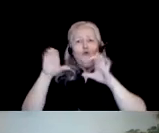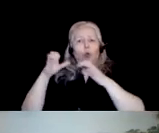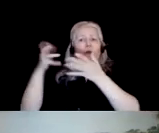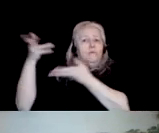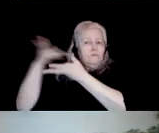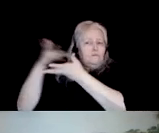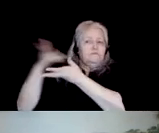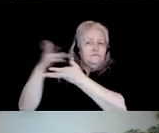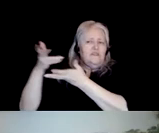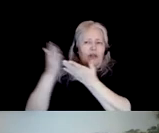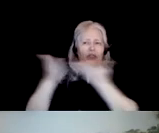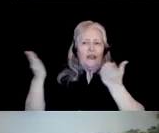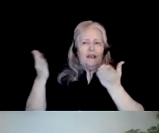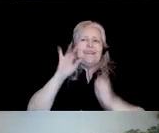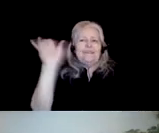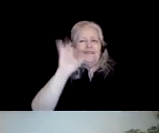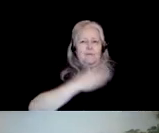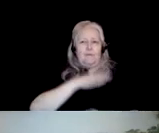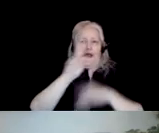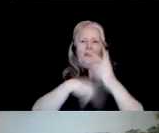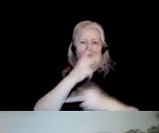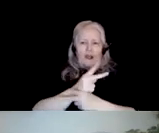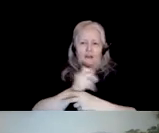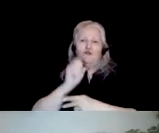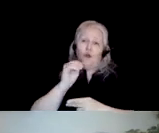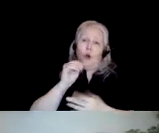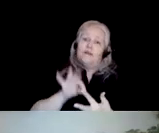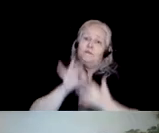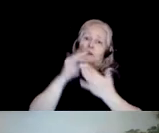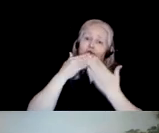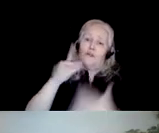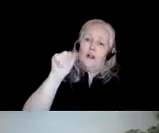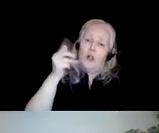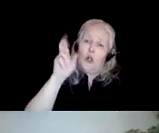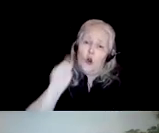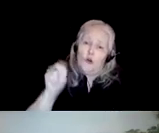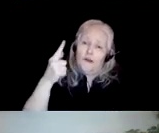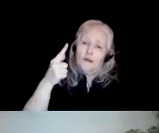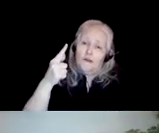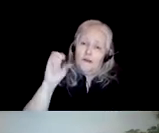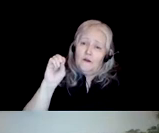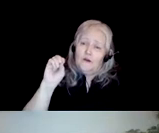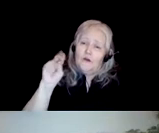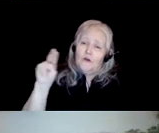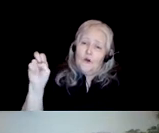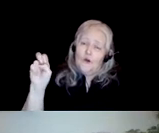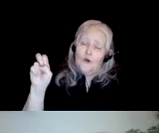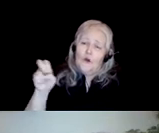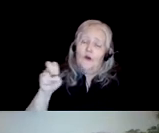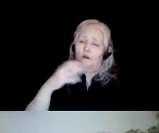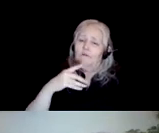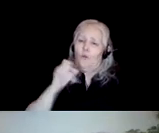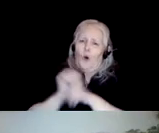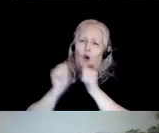the ones that I do. And to that end, I'd especially like to thank Lauren Gaughan, who's my collaborator on many, many of these projects